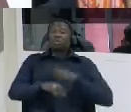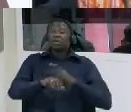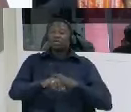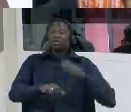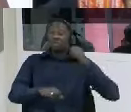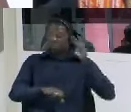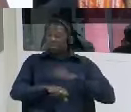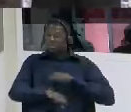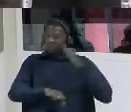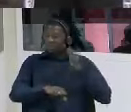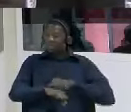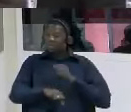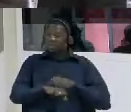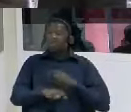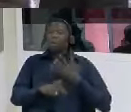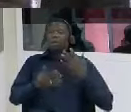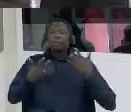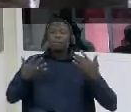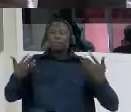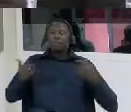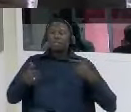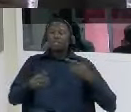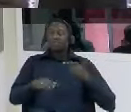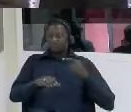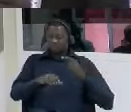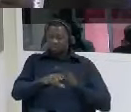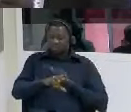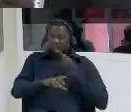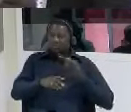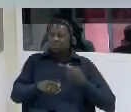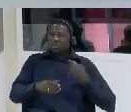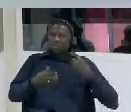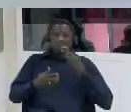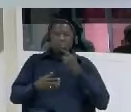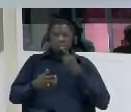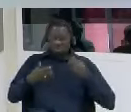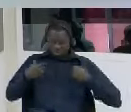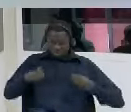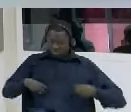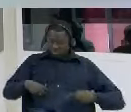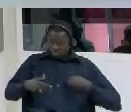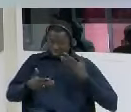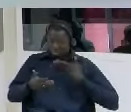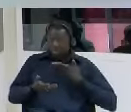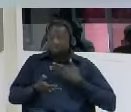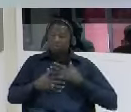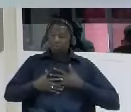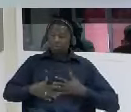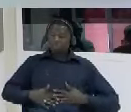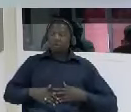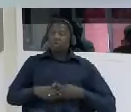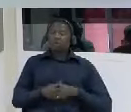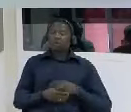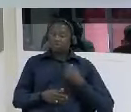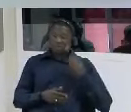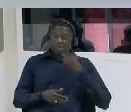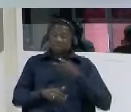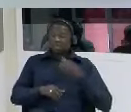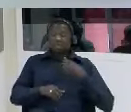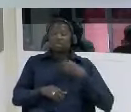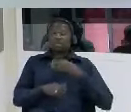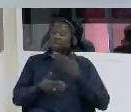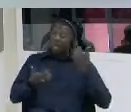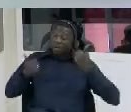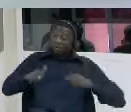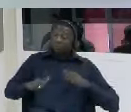was so many stain of blood in my side i said to the judge this was due to torture i saw in my hand also where